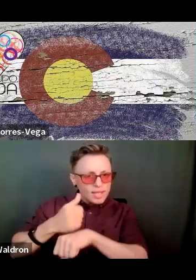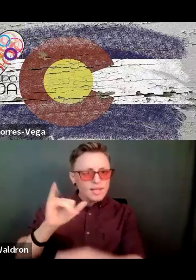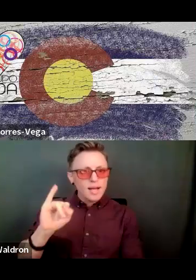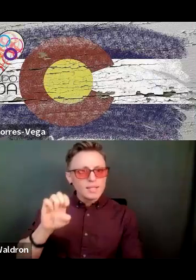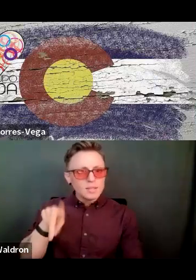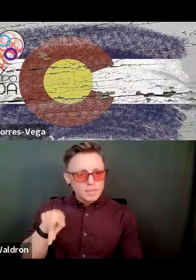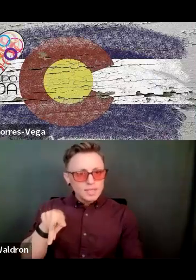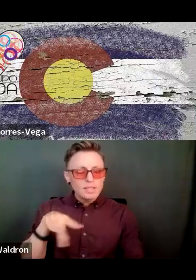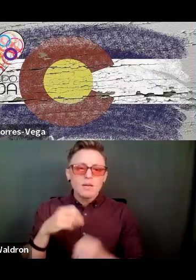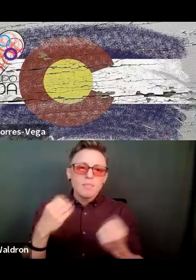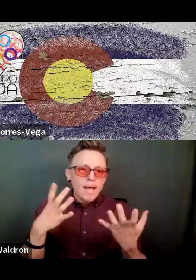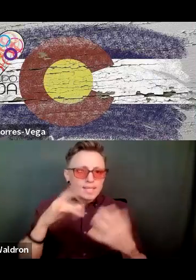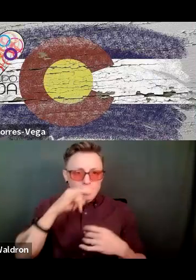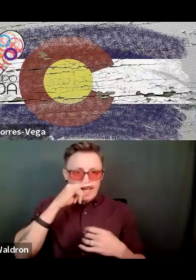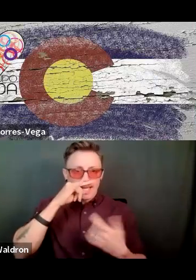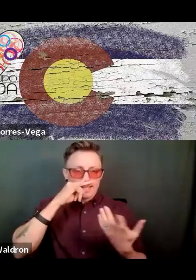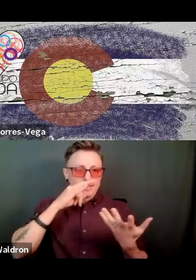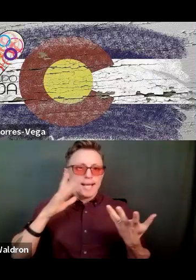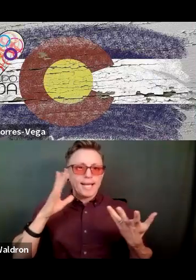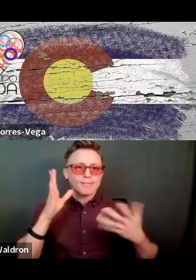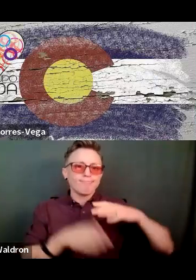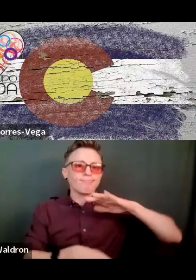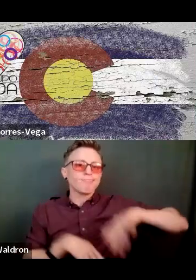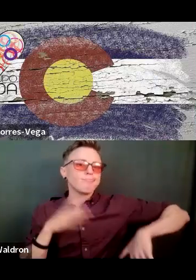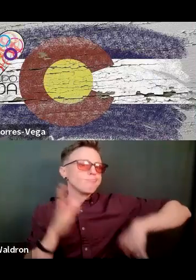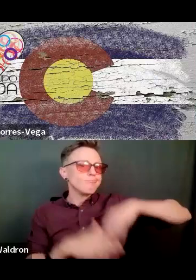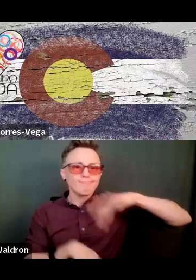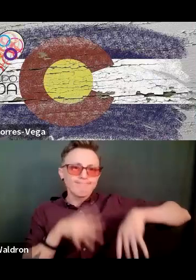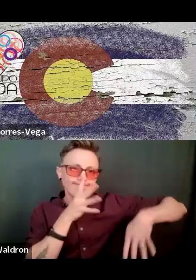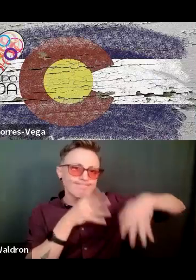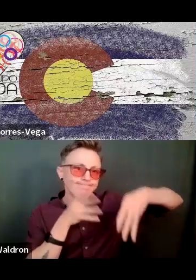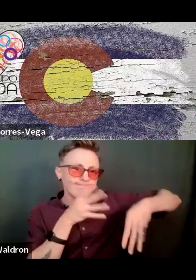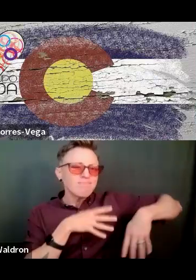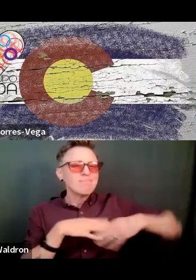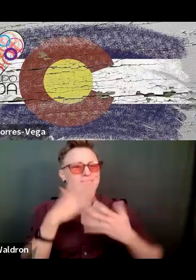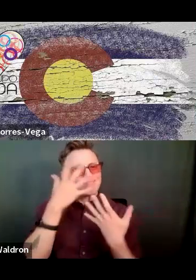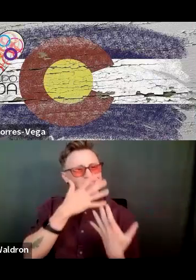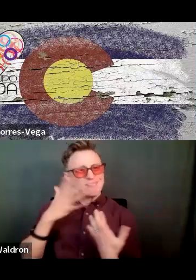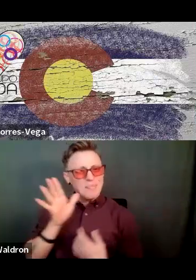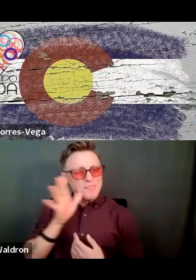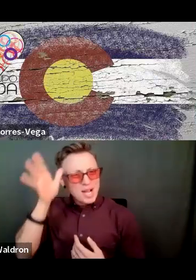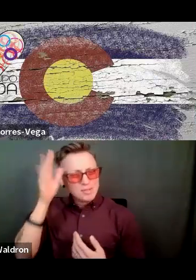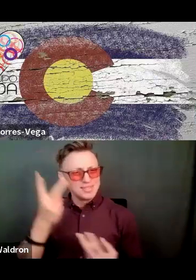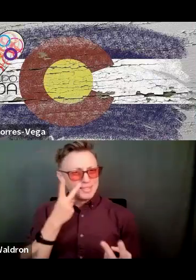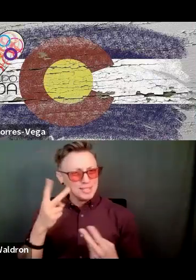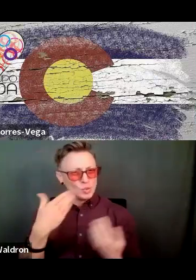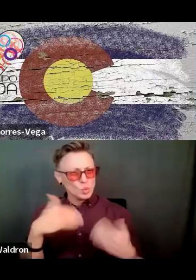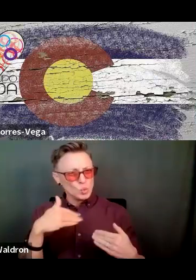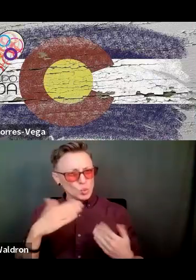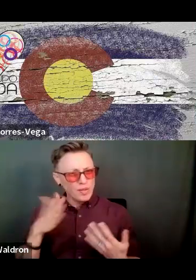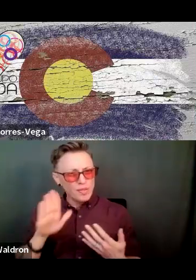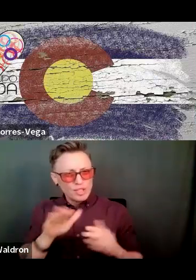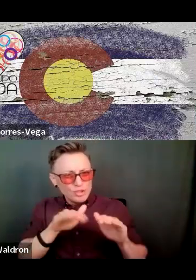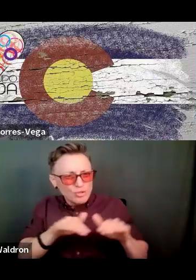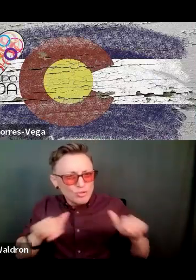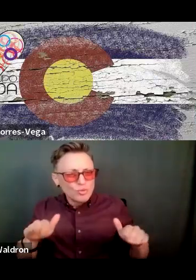fell through the cracks and it was very sad to see their parents going through so much. And at times, they had no idea,